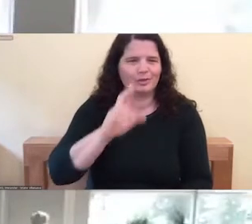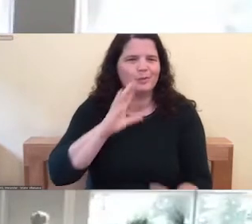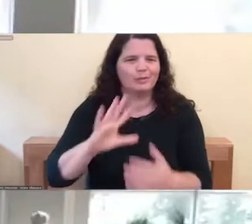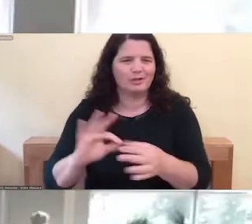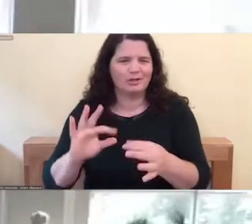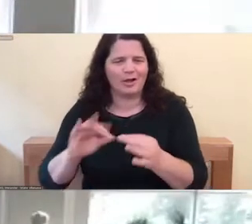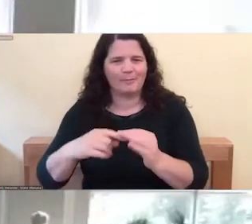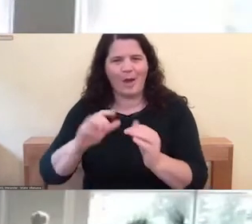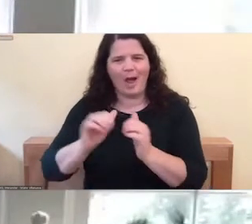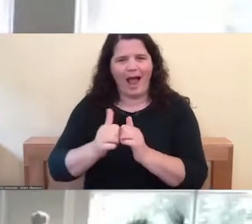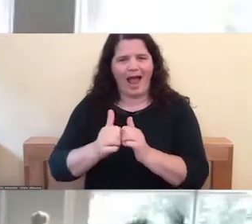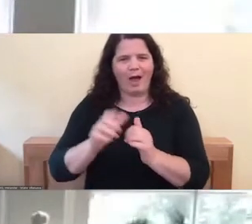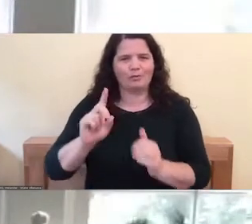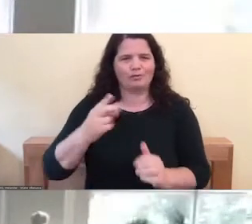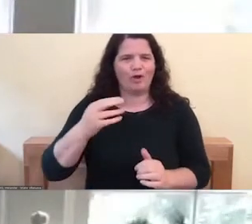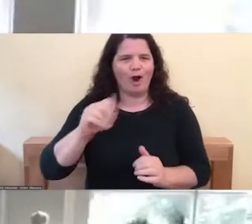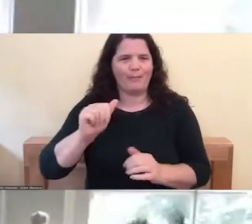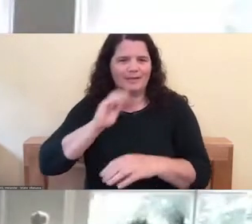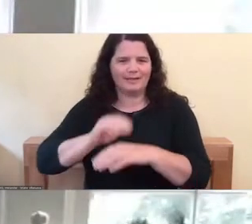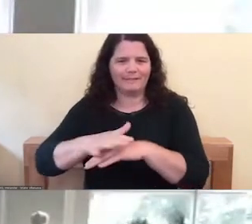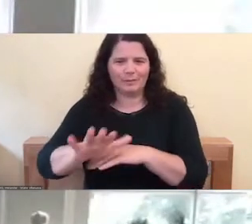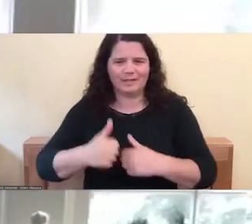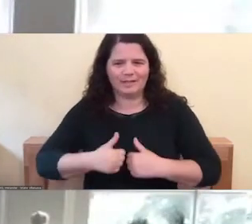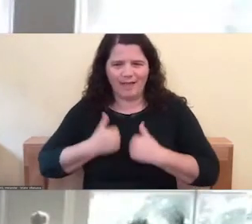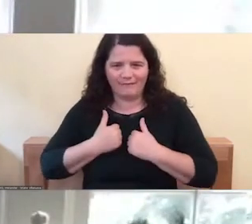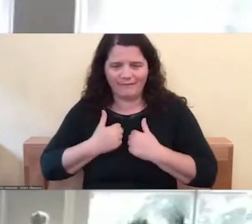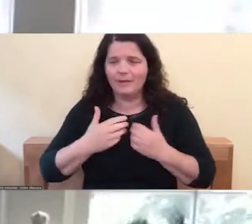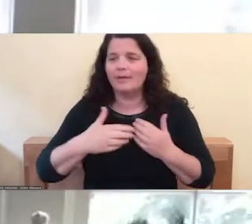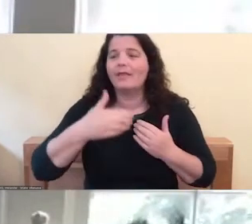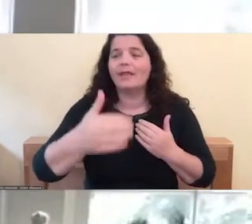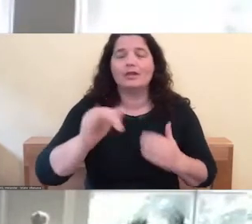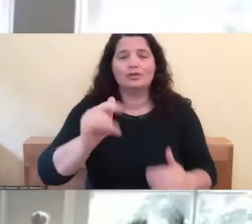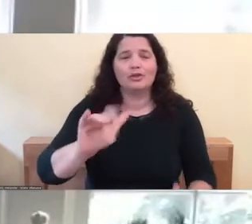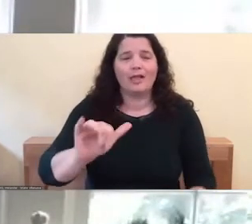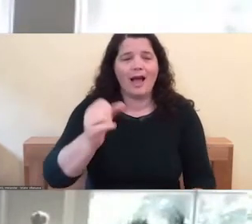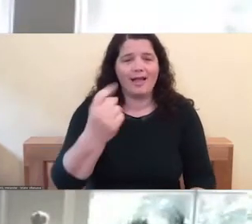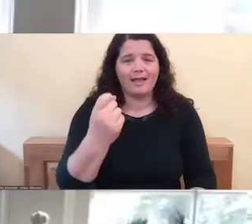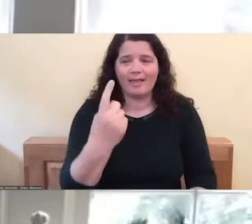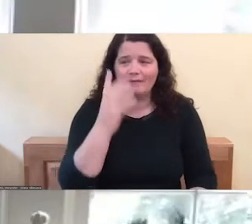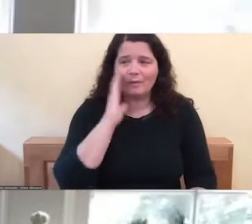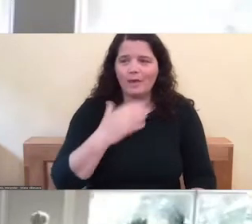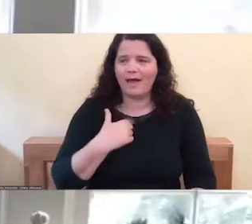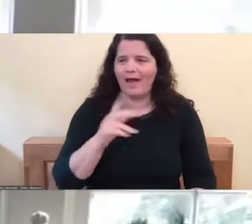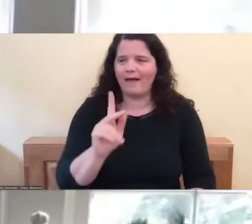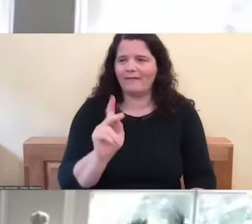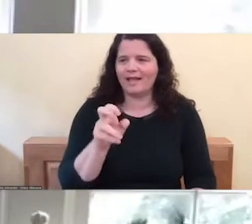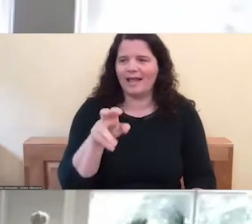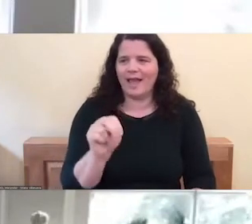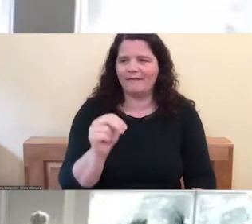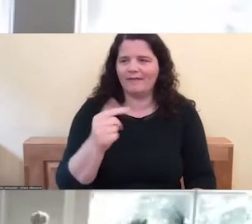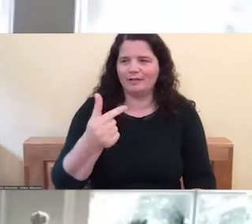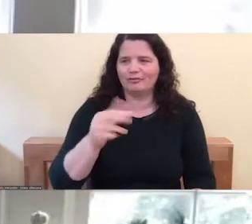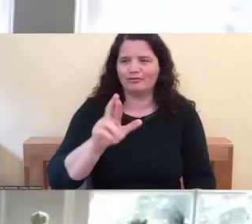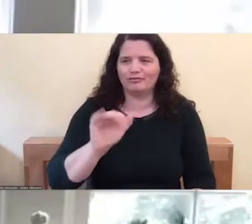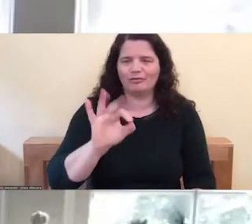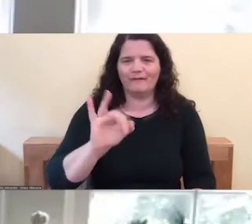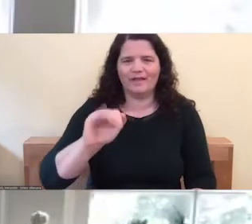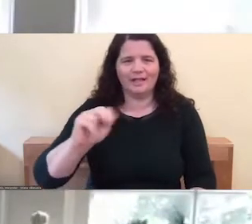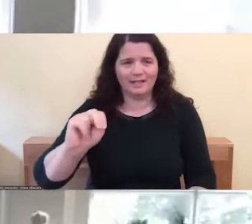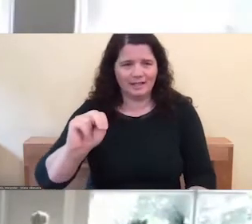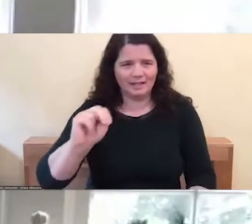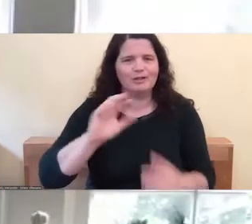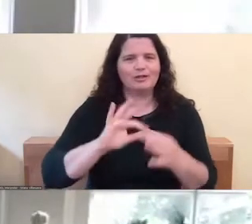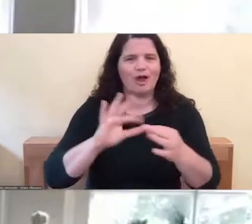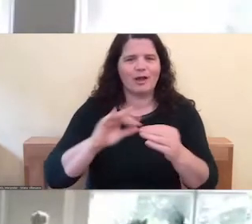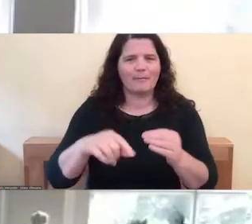summer, we'll have teacher Kevin Griffin on July 11th talking about the Dharma and 12 steps, and our